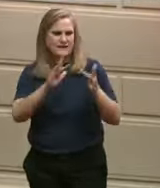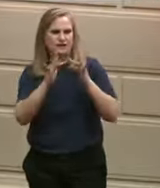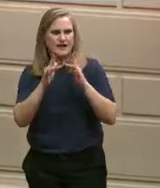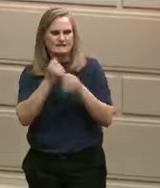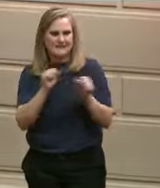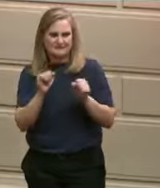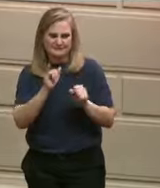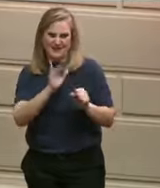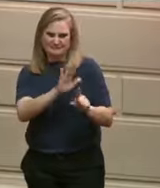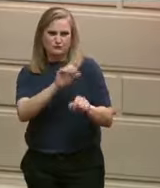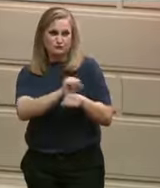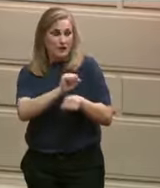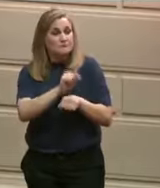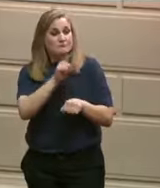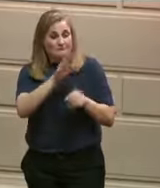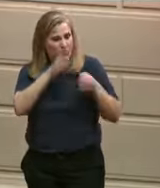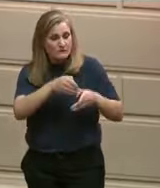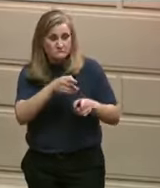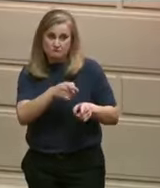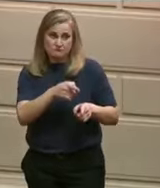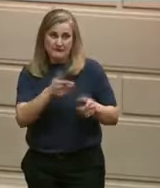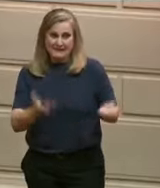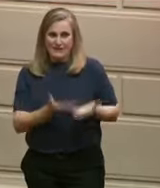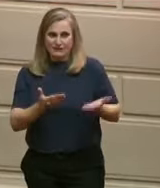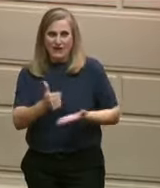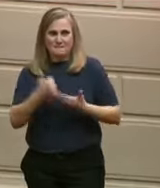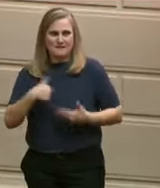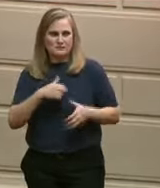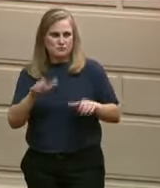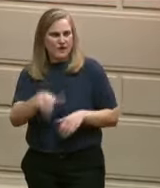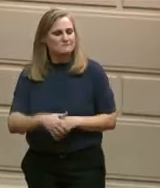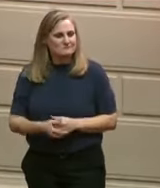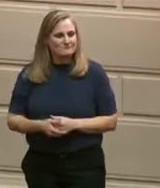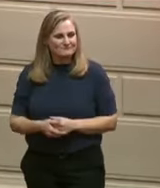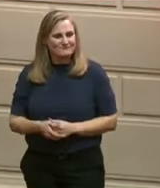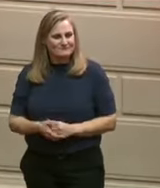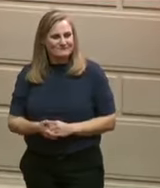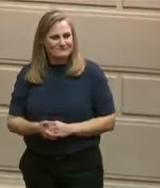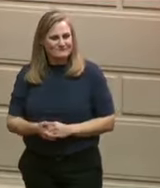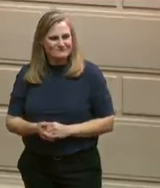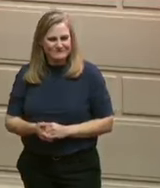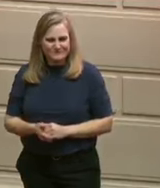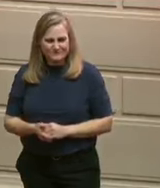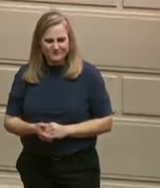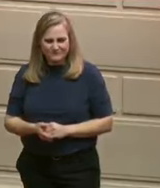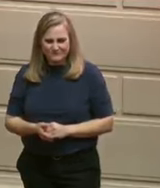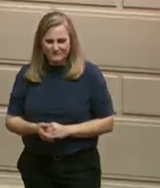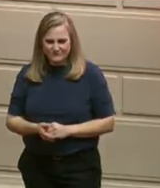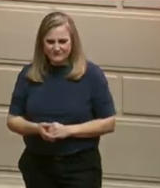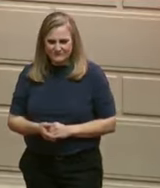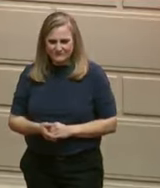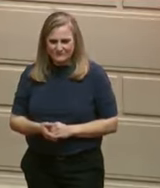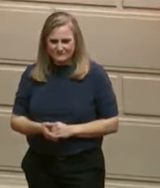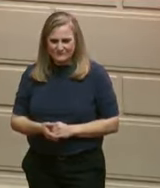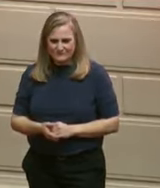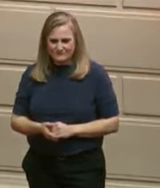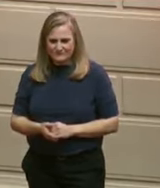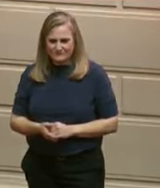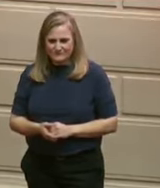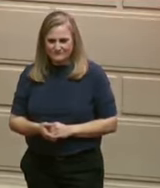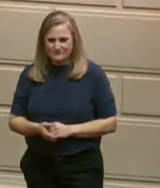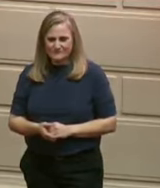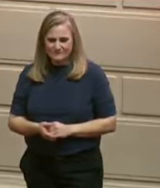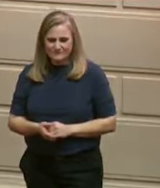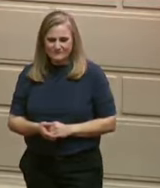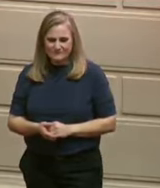An information security analyst is now ranked as one of the top five best jobs in the nation with a